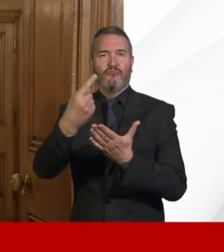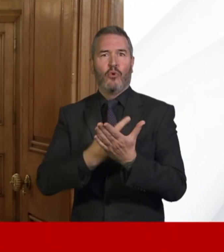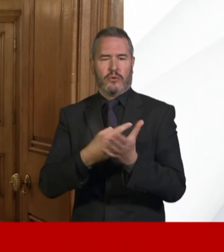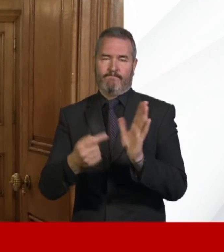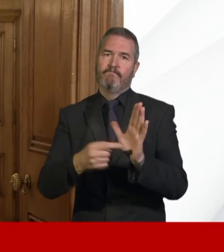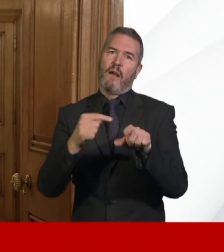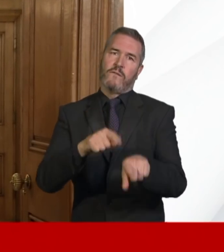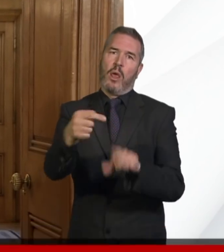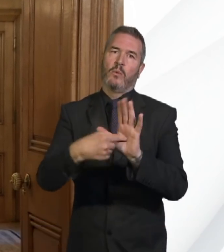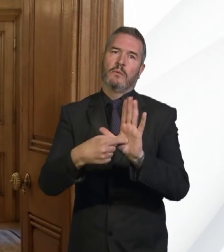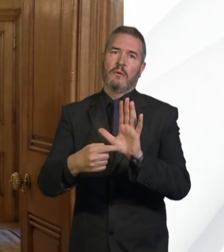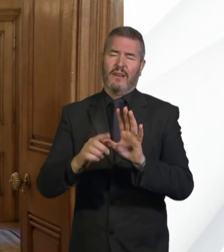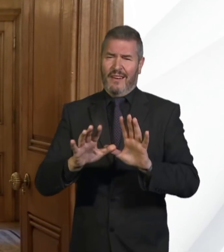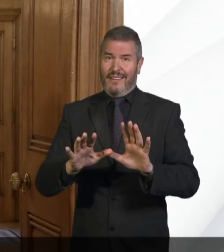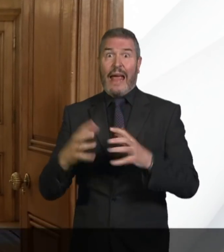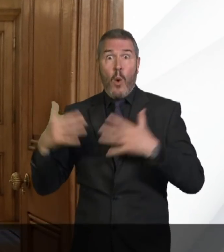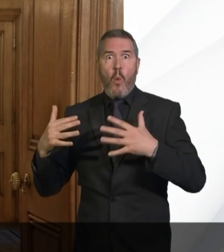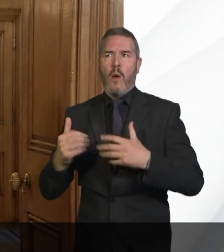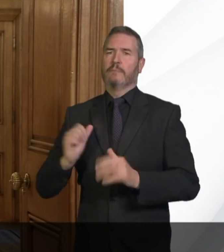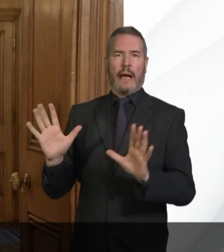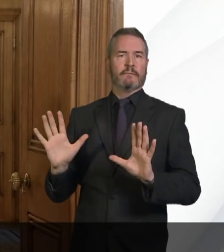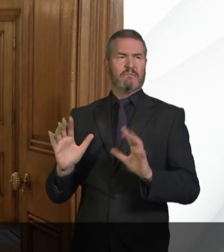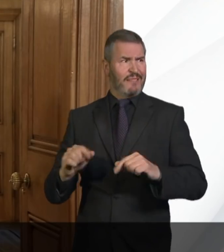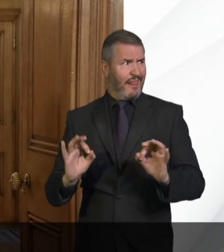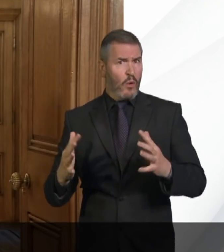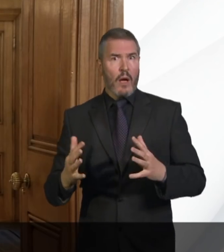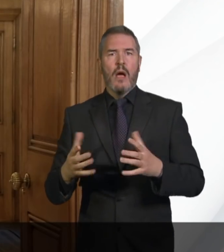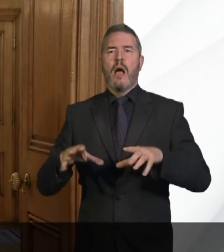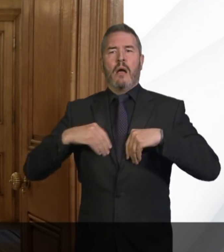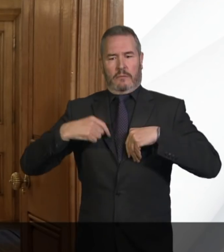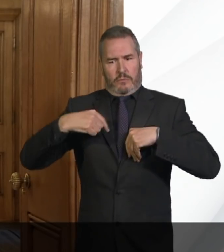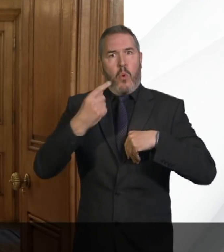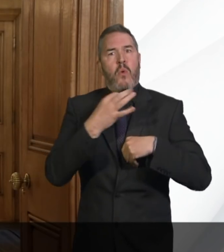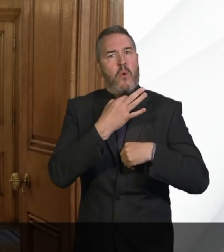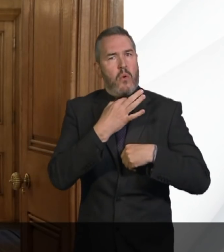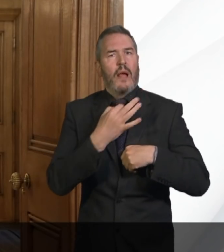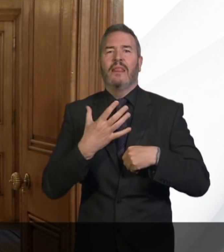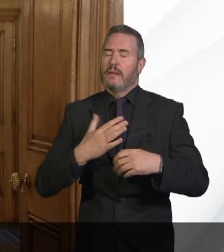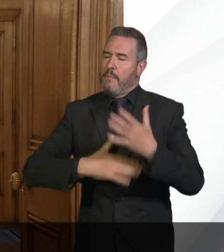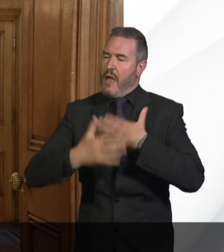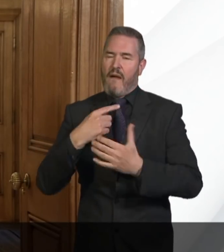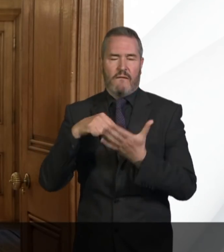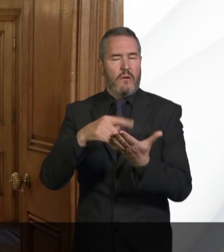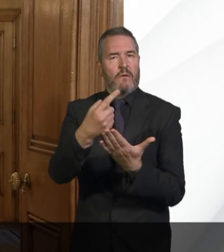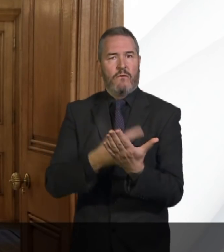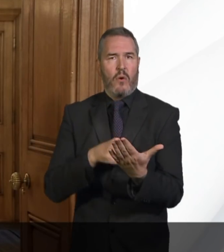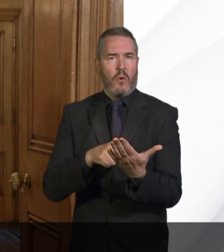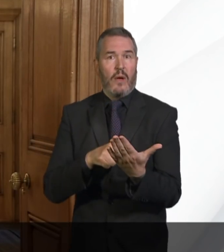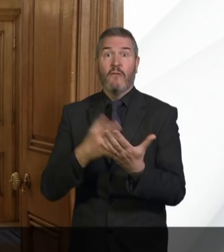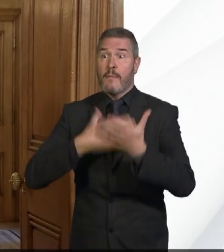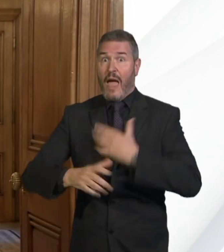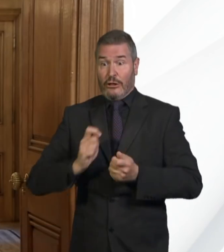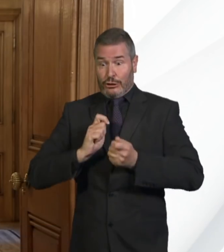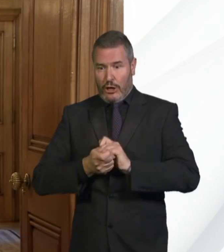history. If we all follow those measures, then there's every reason to believe that we can turn the tide on the